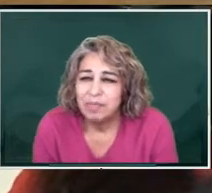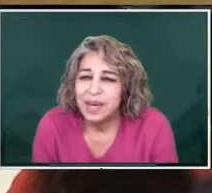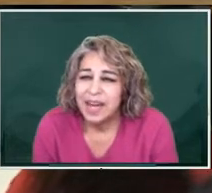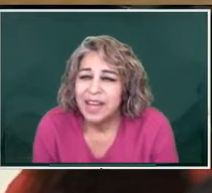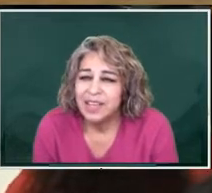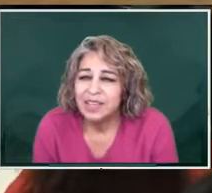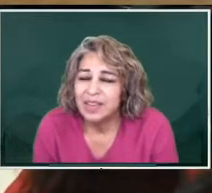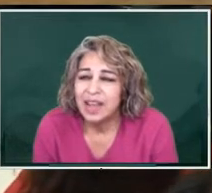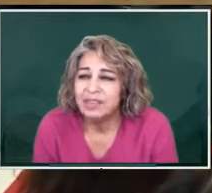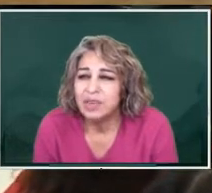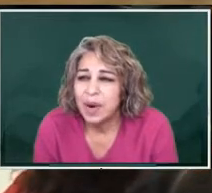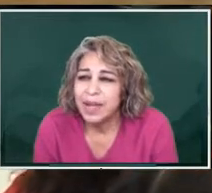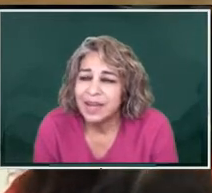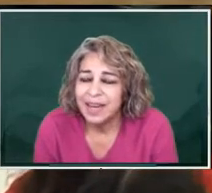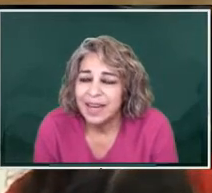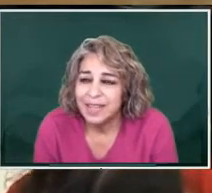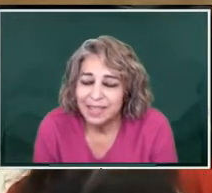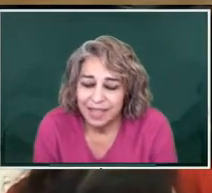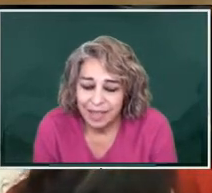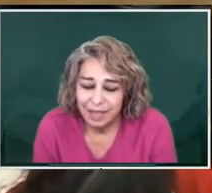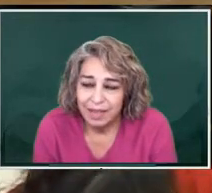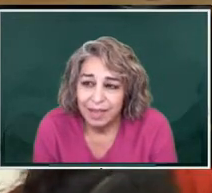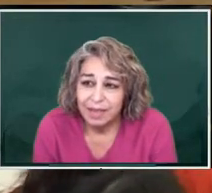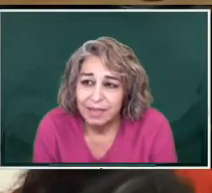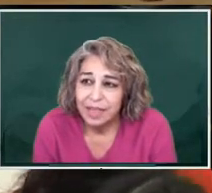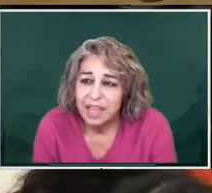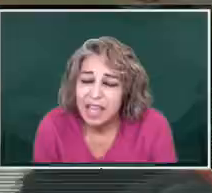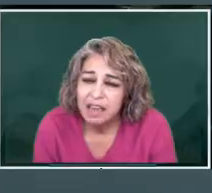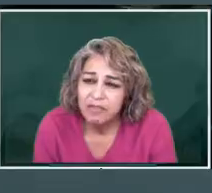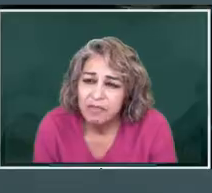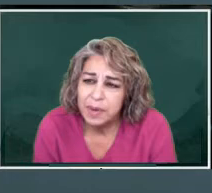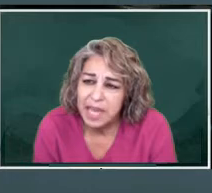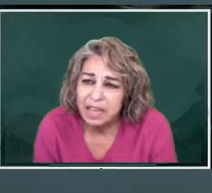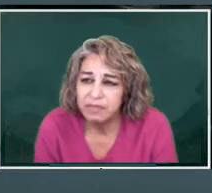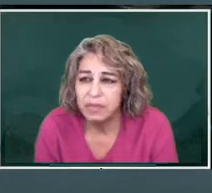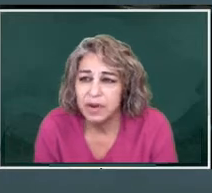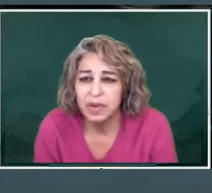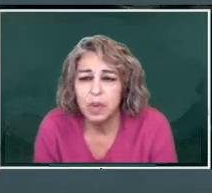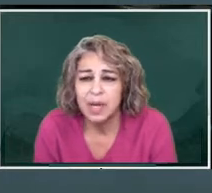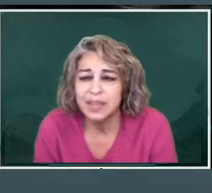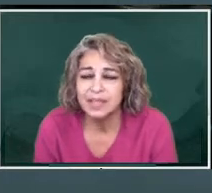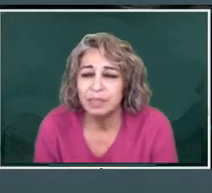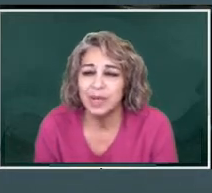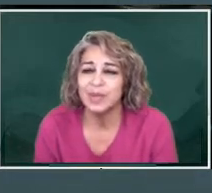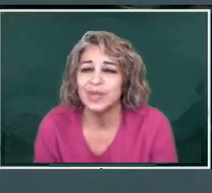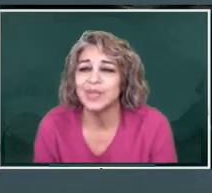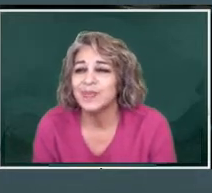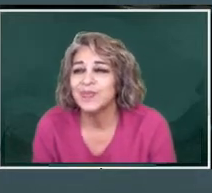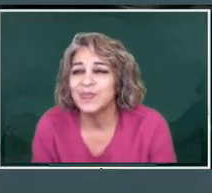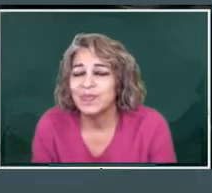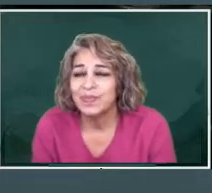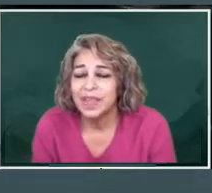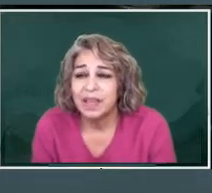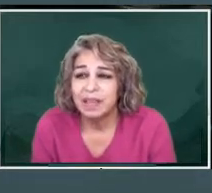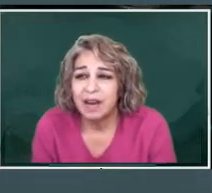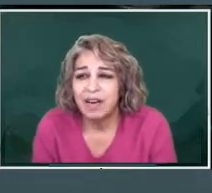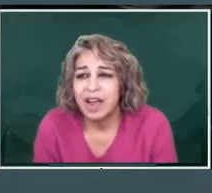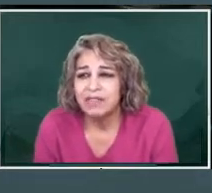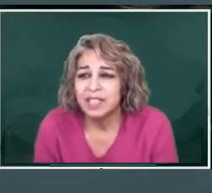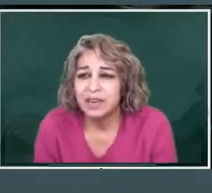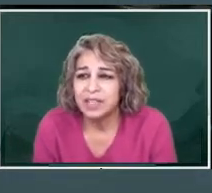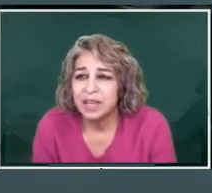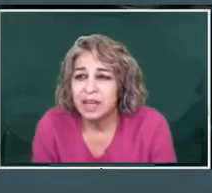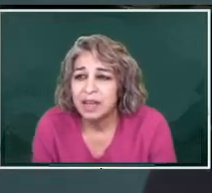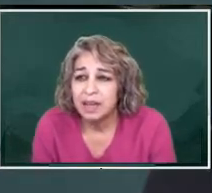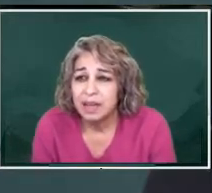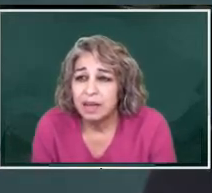But I also have to recognize that they have behaved very well, these opposers, our